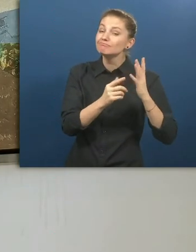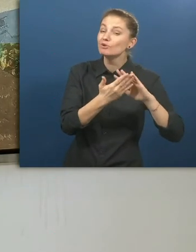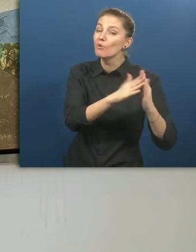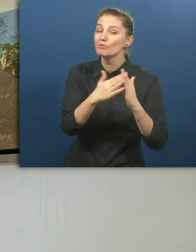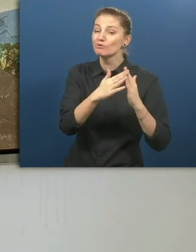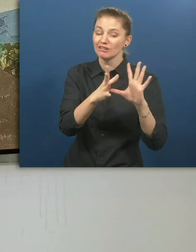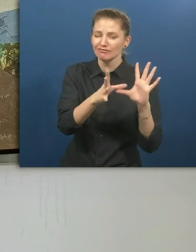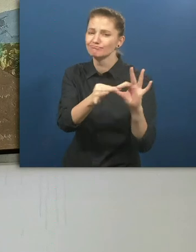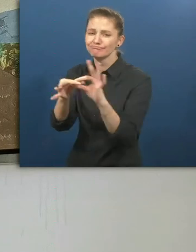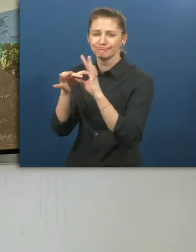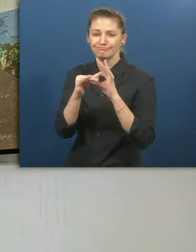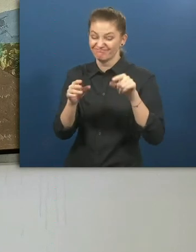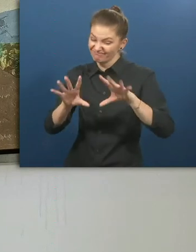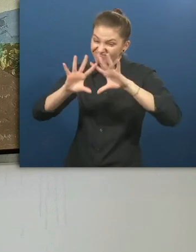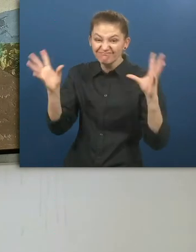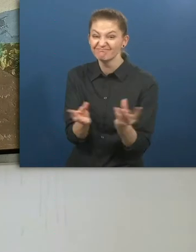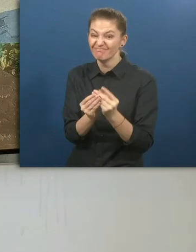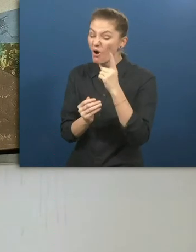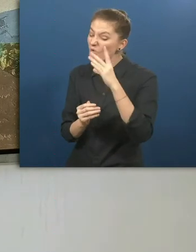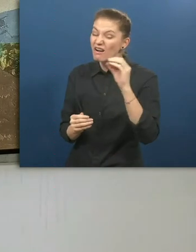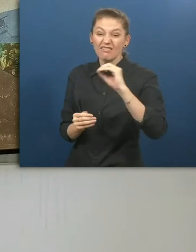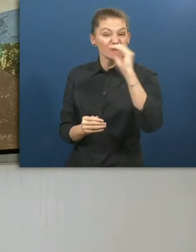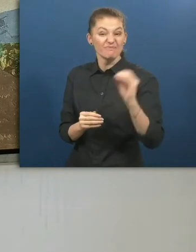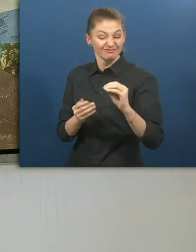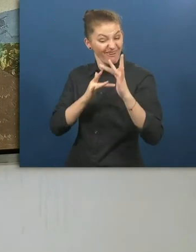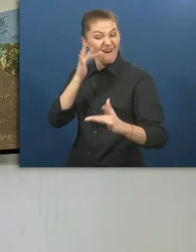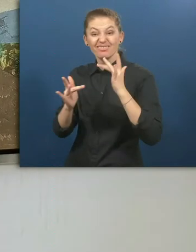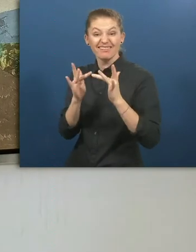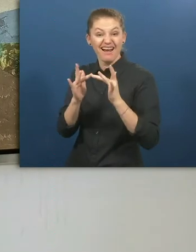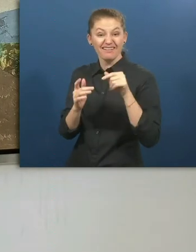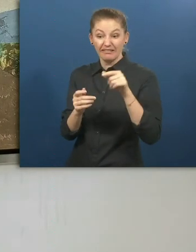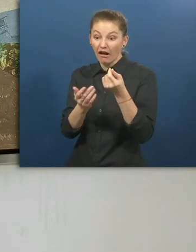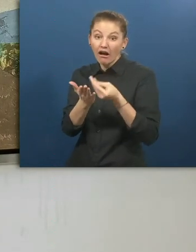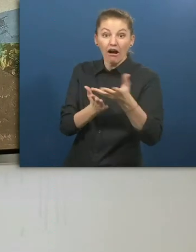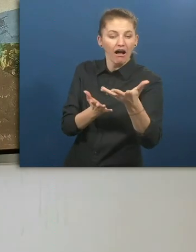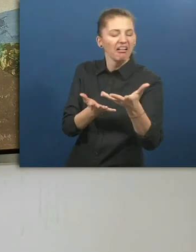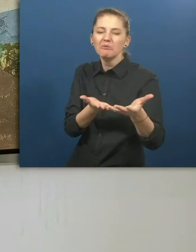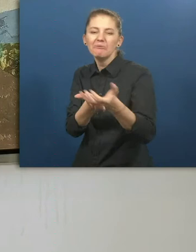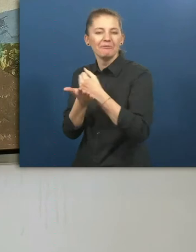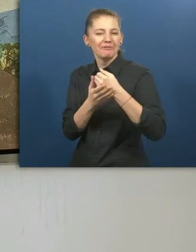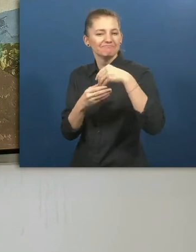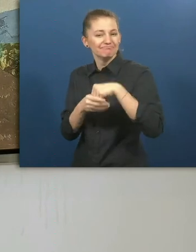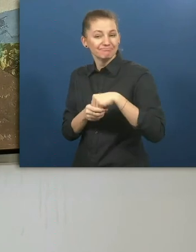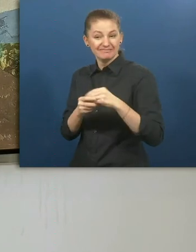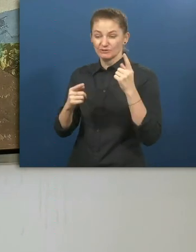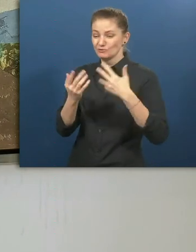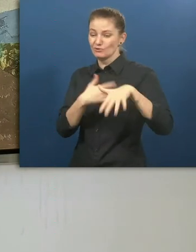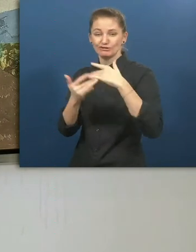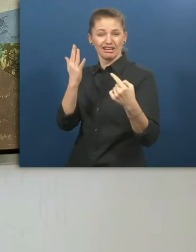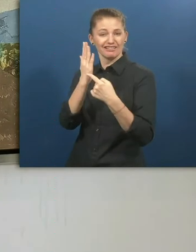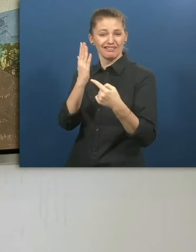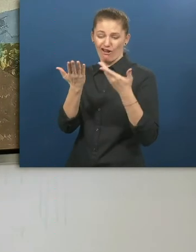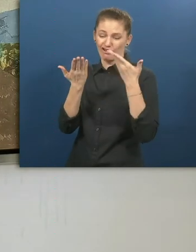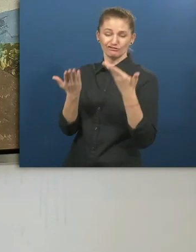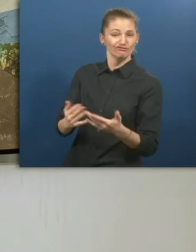% online and it is cost-effective and transferable social technology. It transforms our community members from